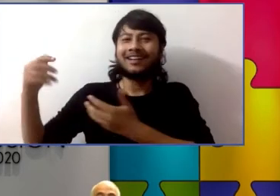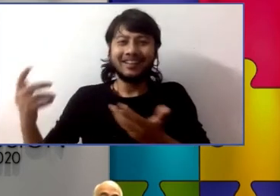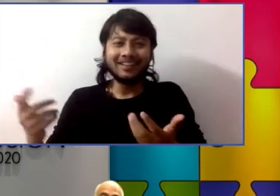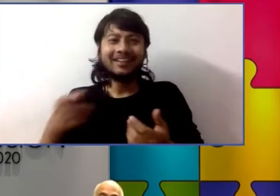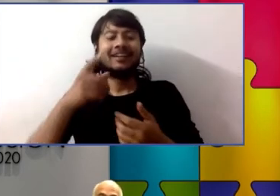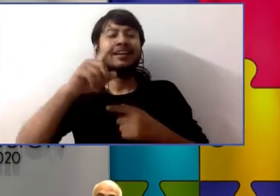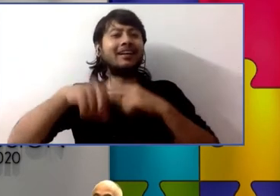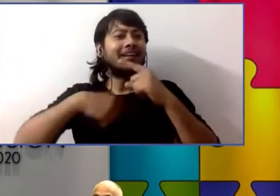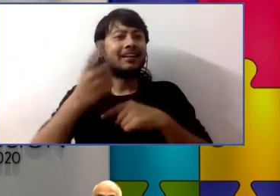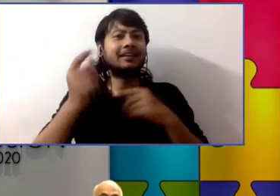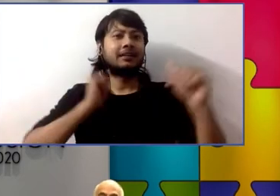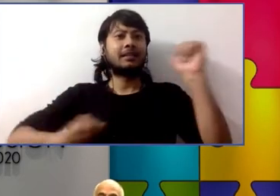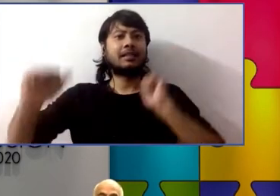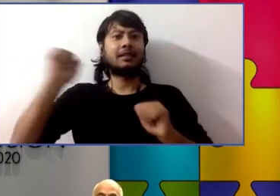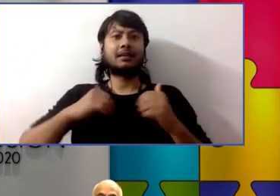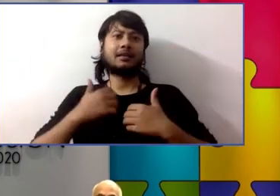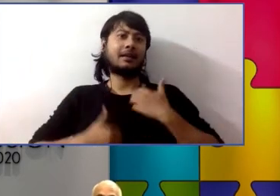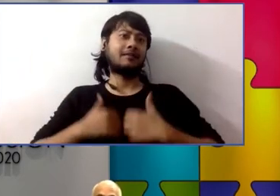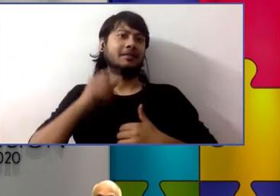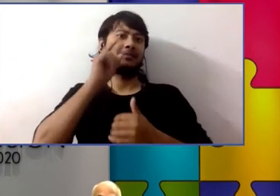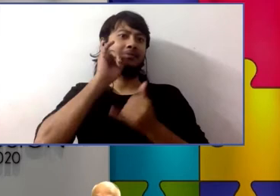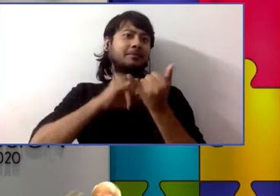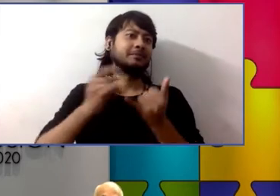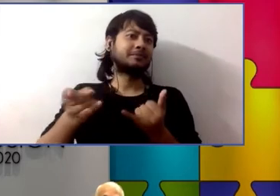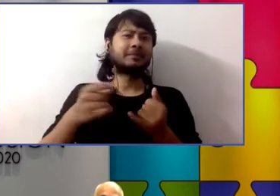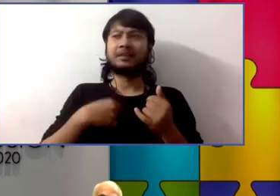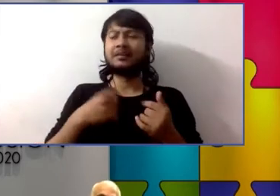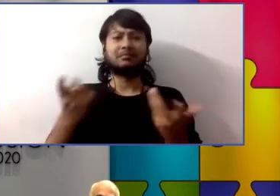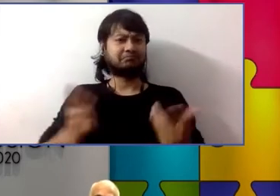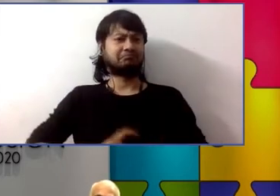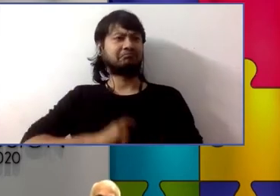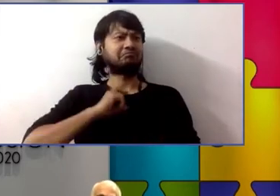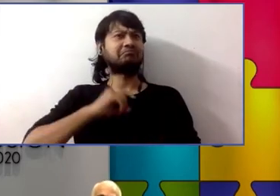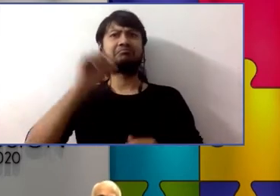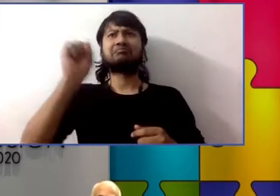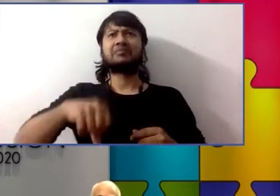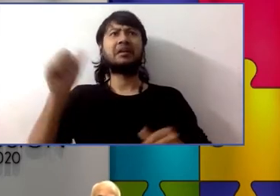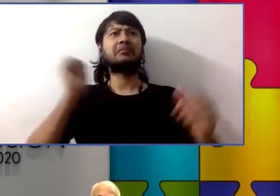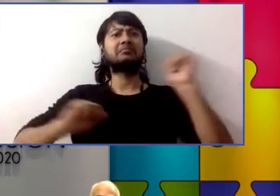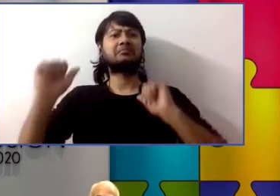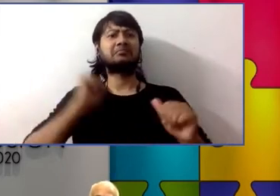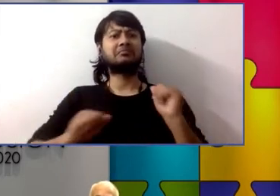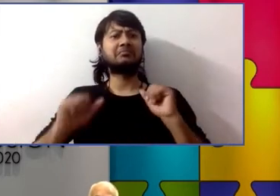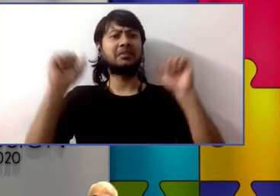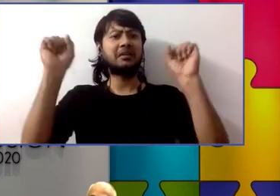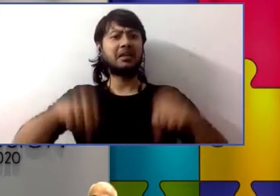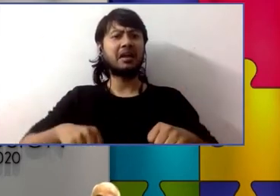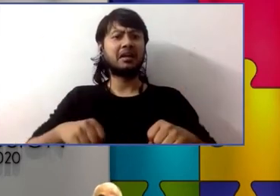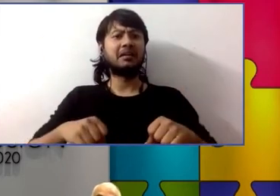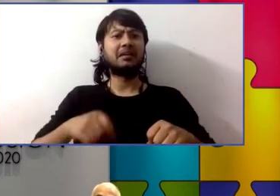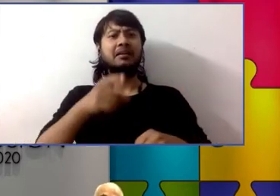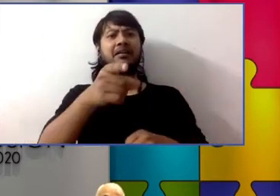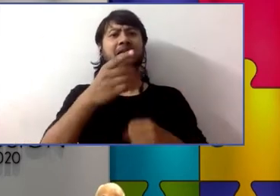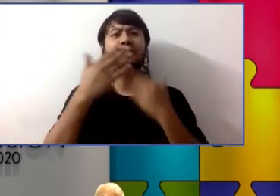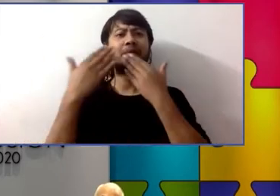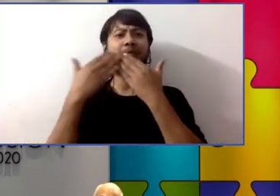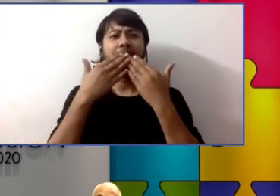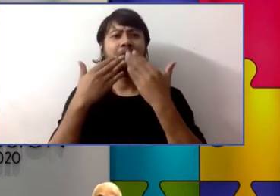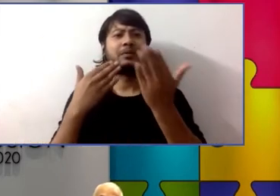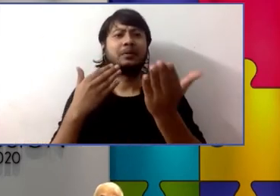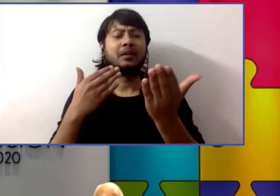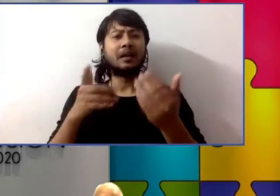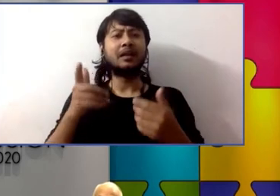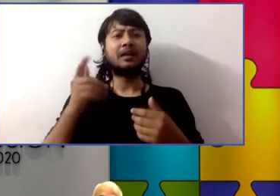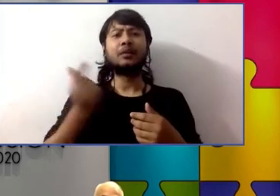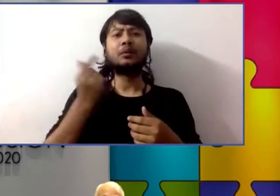like theater he felt like he belonged on that stage in a production of guys and dolls here at his elementary school and he used a communication device to start